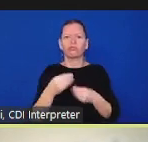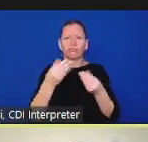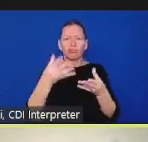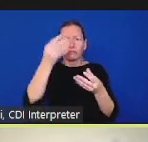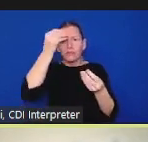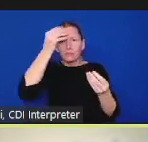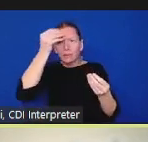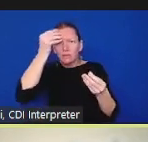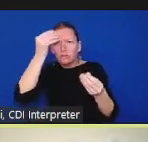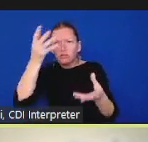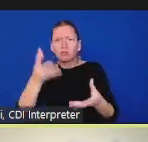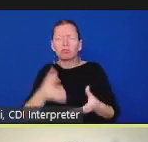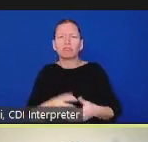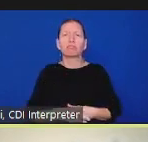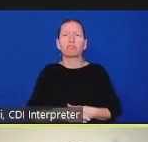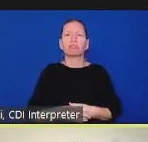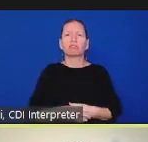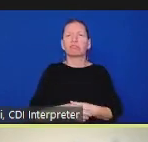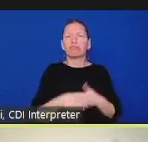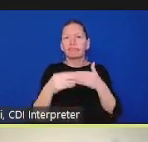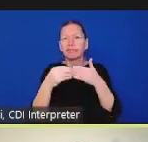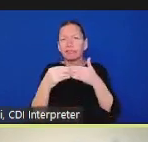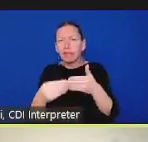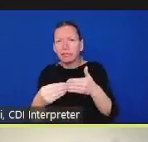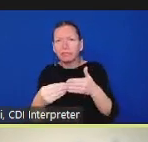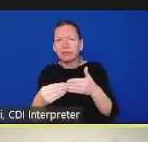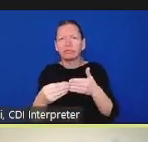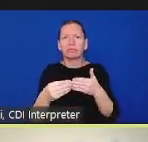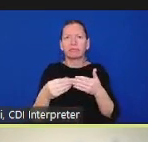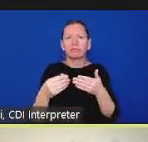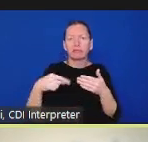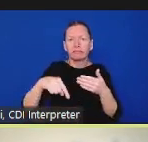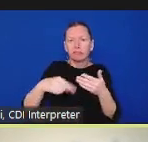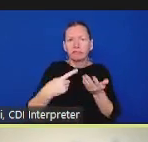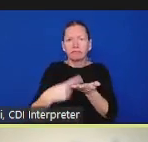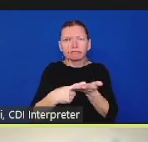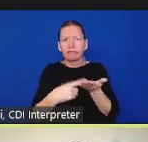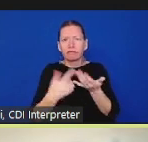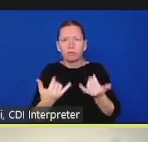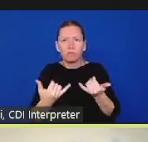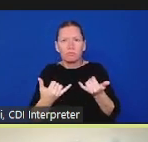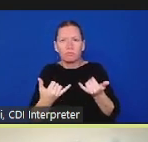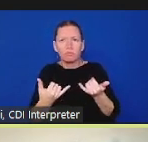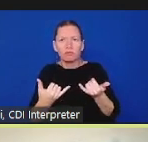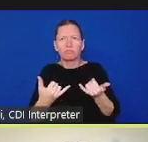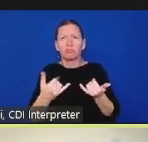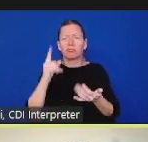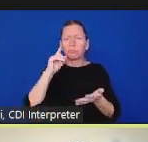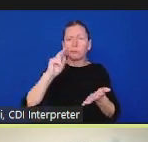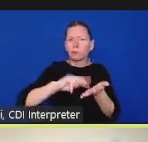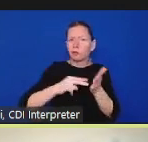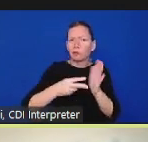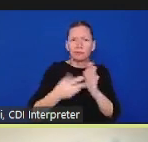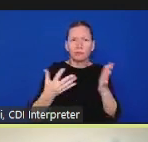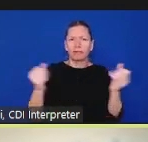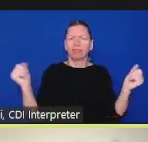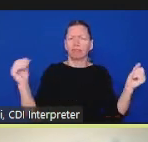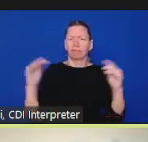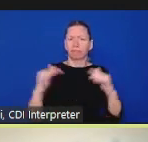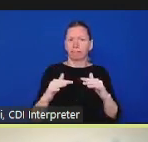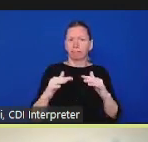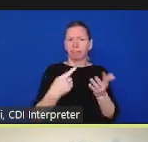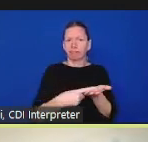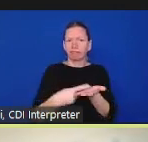session and i again want to acknowledge that we are here because the county of marin the board of supervisors has launched this